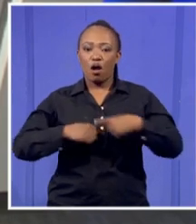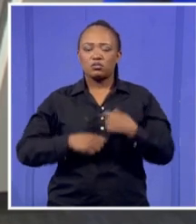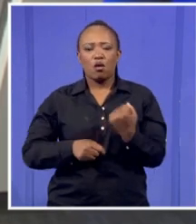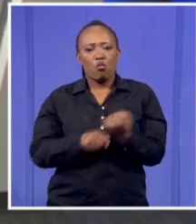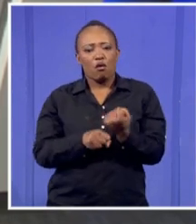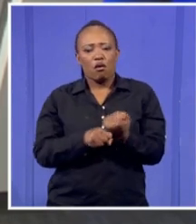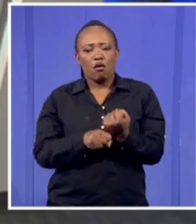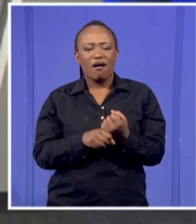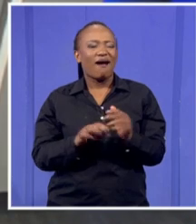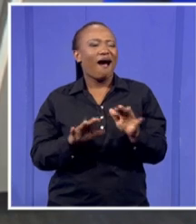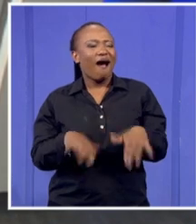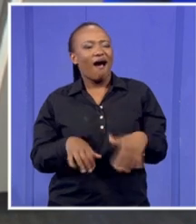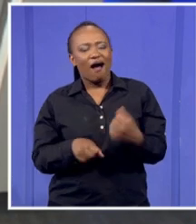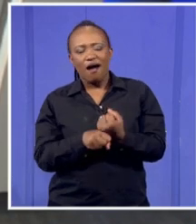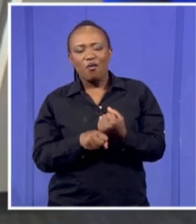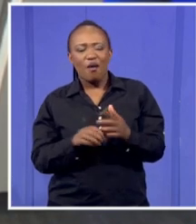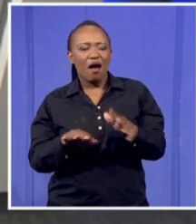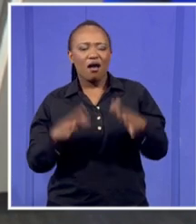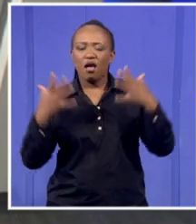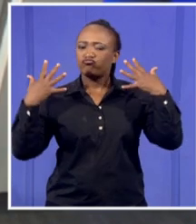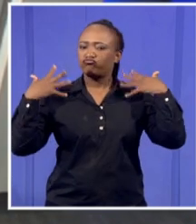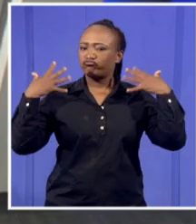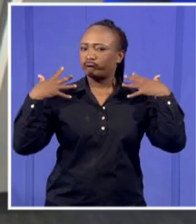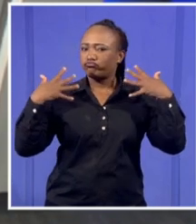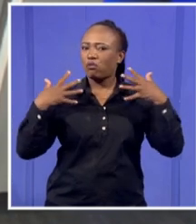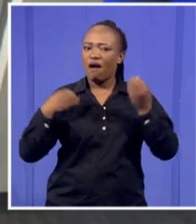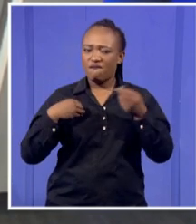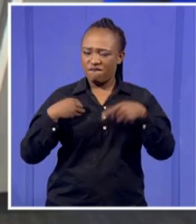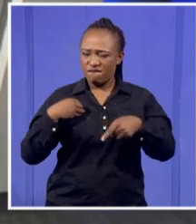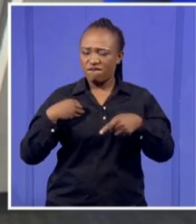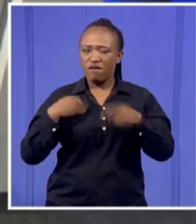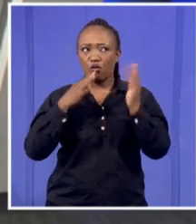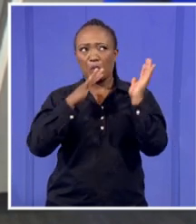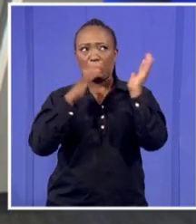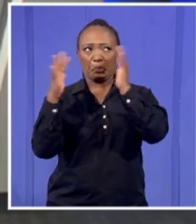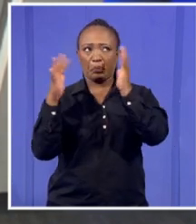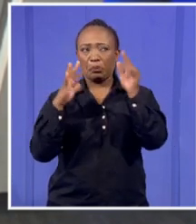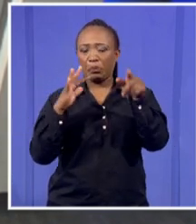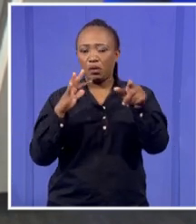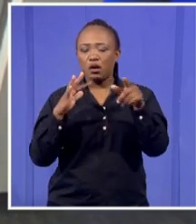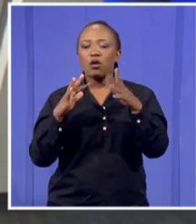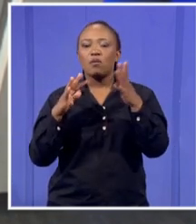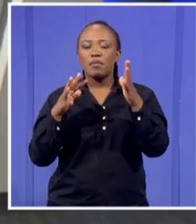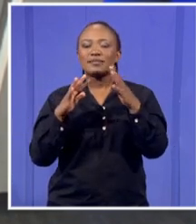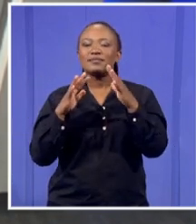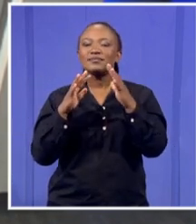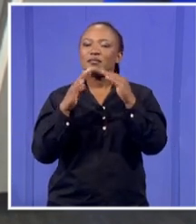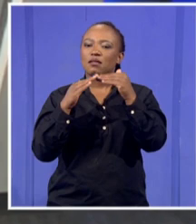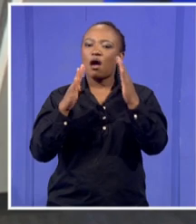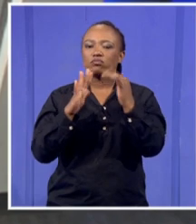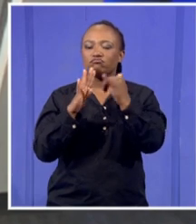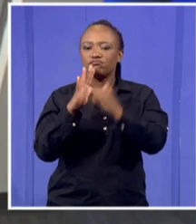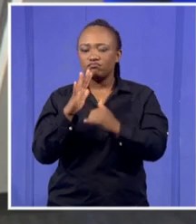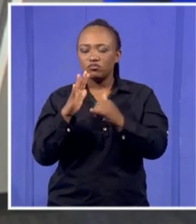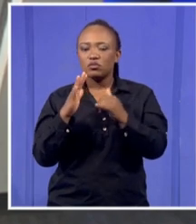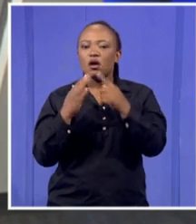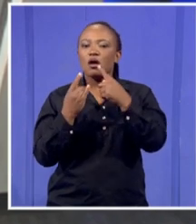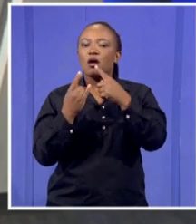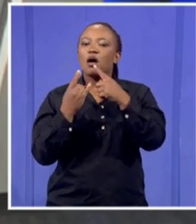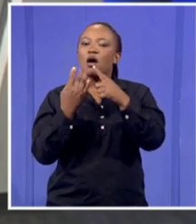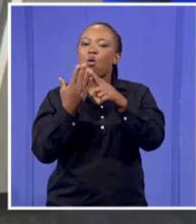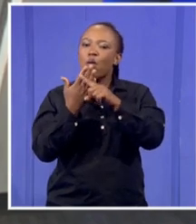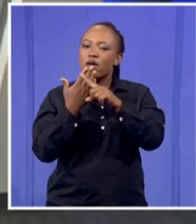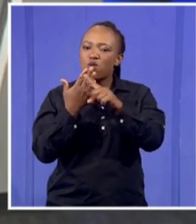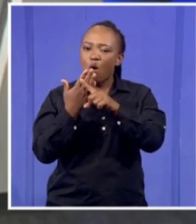like, ah, I'm at work, but we've got air conditioning. So we always say stay indoors, well ventilated. If you don't have an air con, just open up some windows